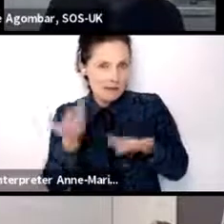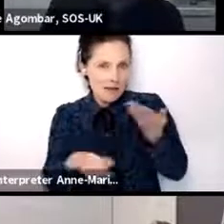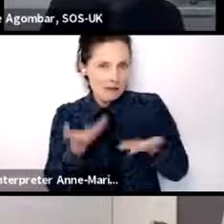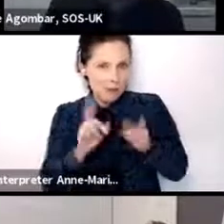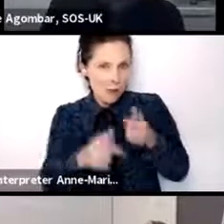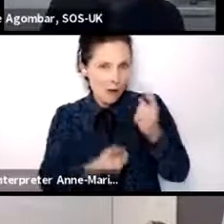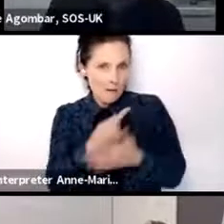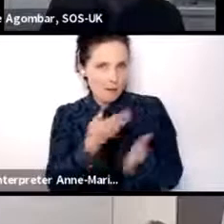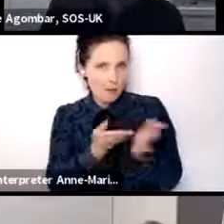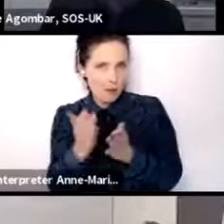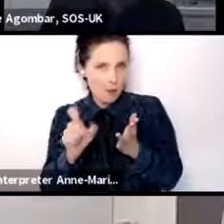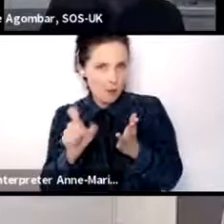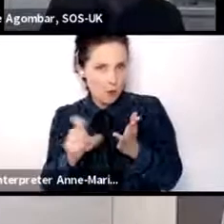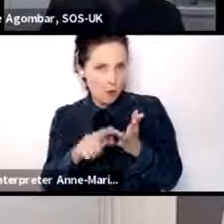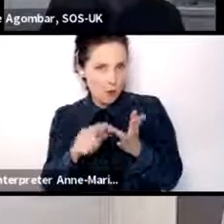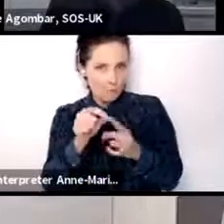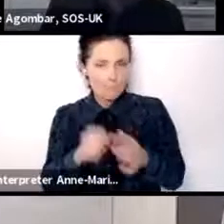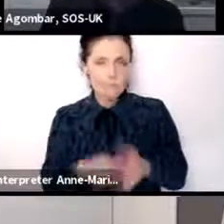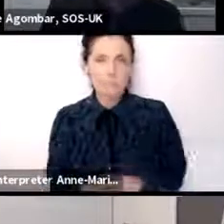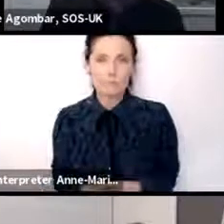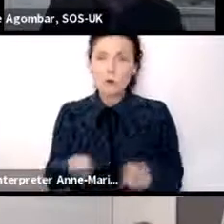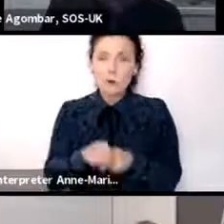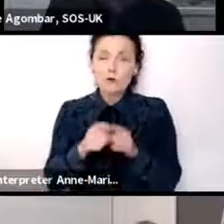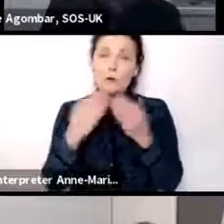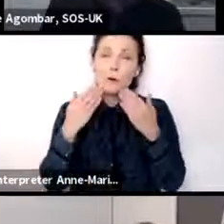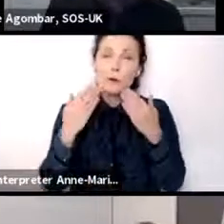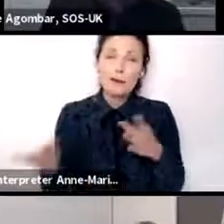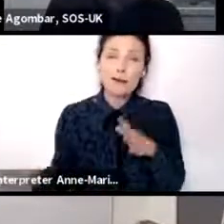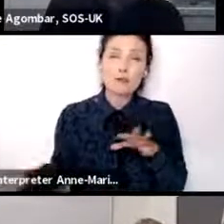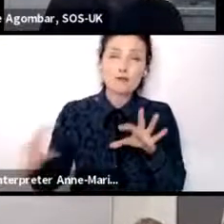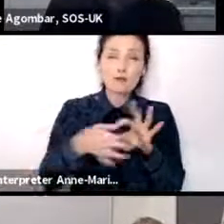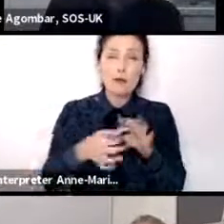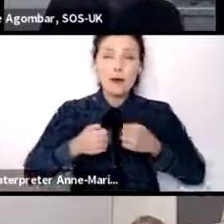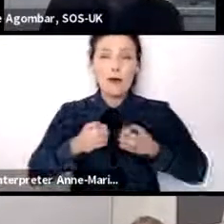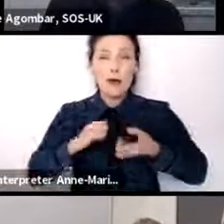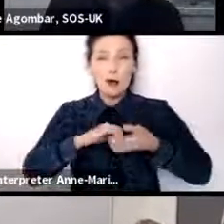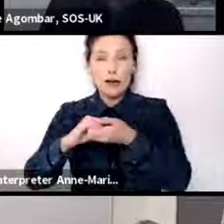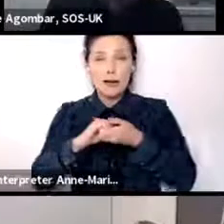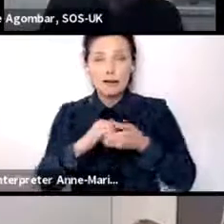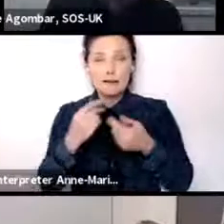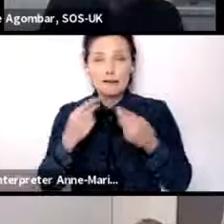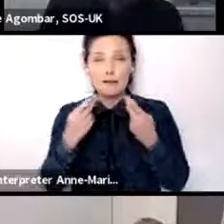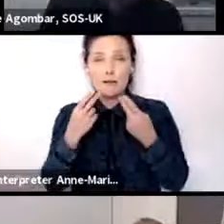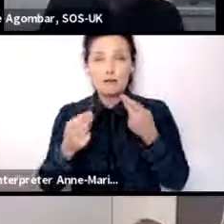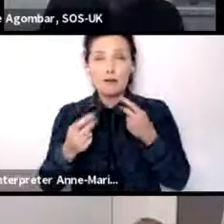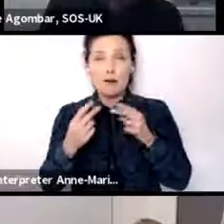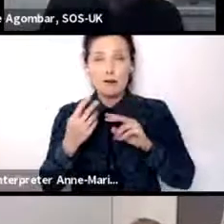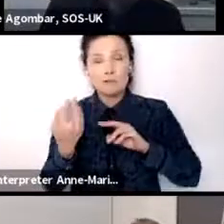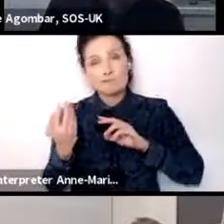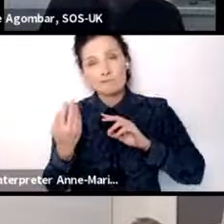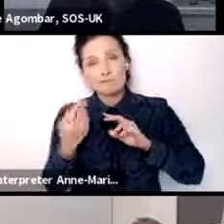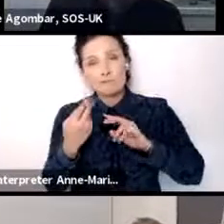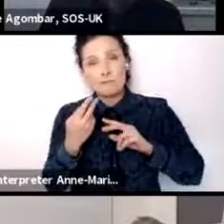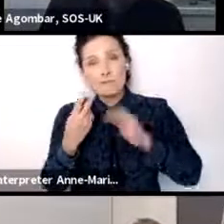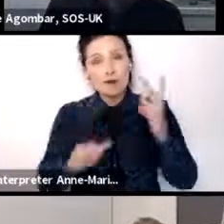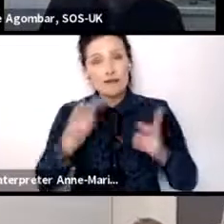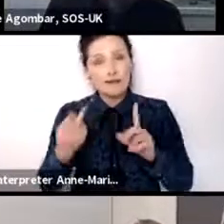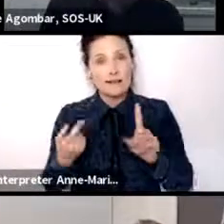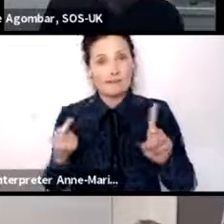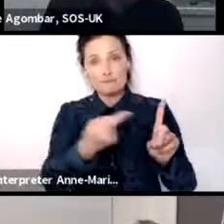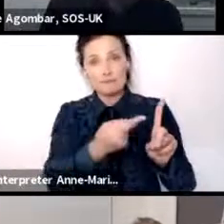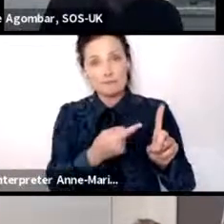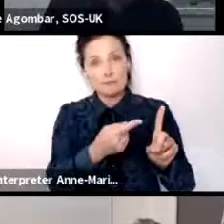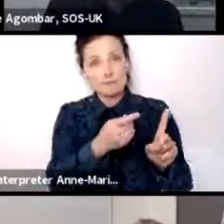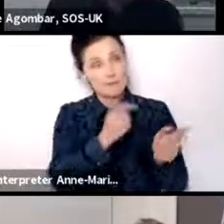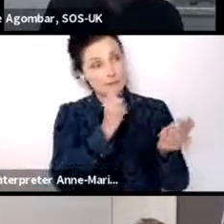continue to join all of our collective voices as we hold the schools minister to account on a statement that